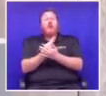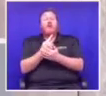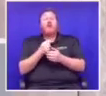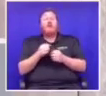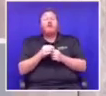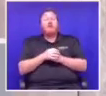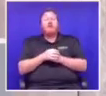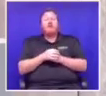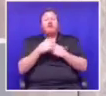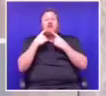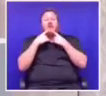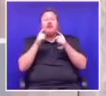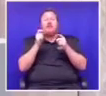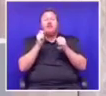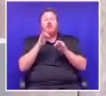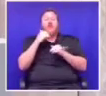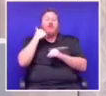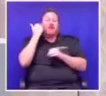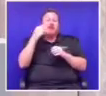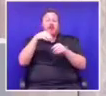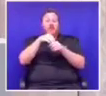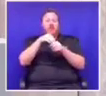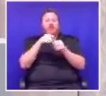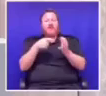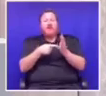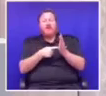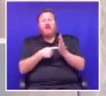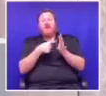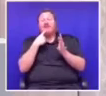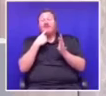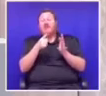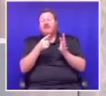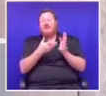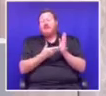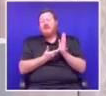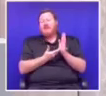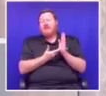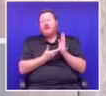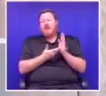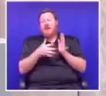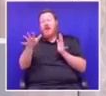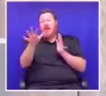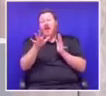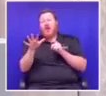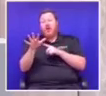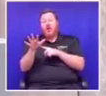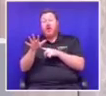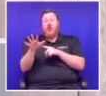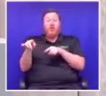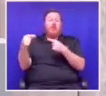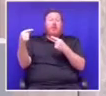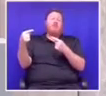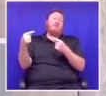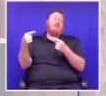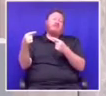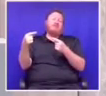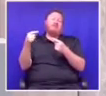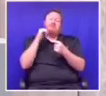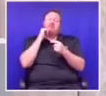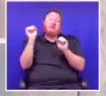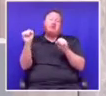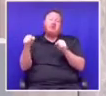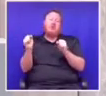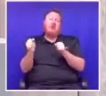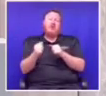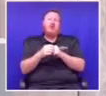of intent, of course, we did say, if there ever was an area of difference, and let me put it up